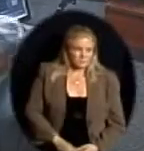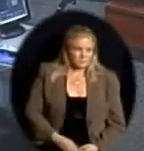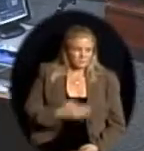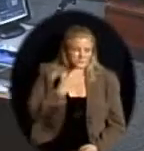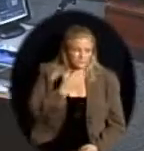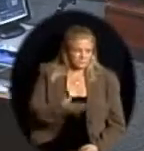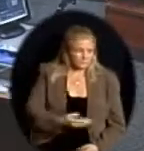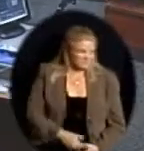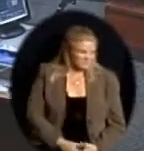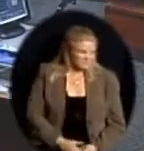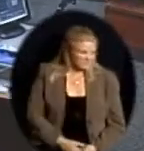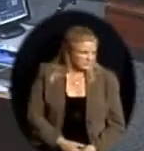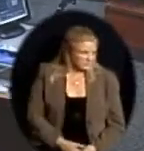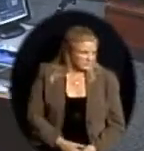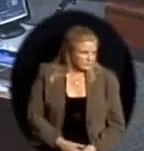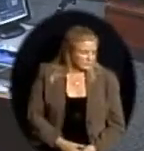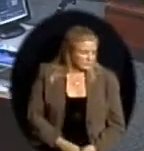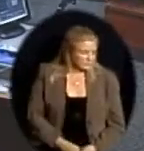Thank you, Mr. Houghton.